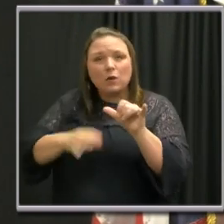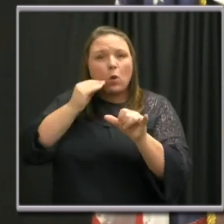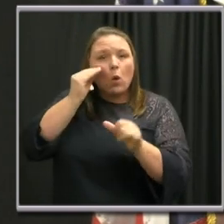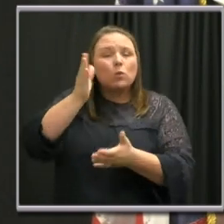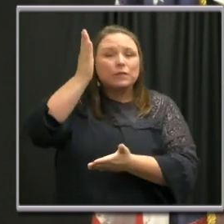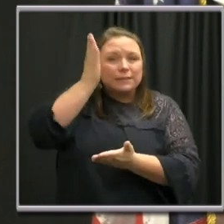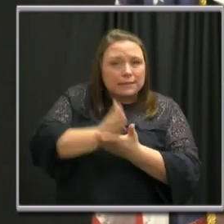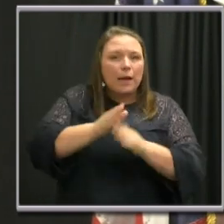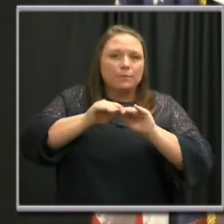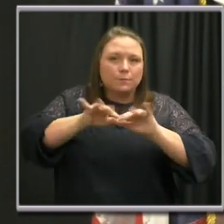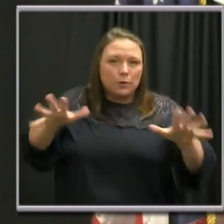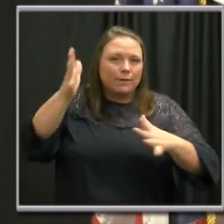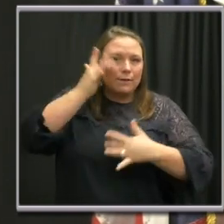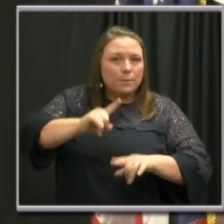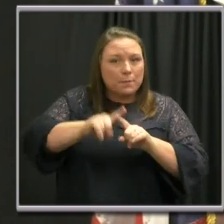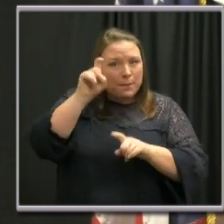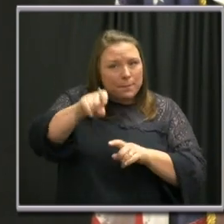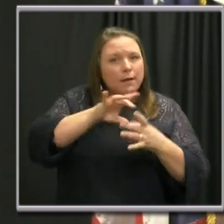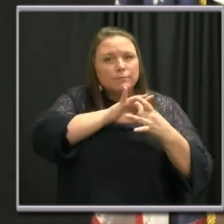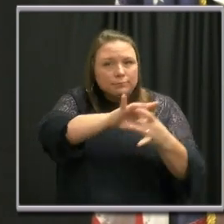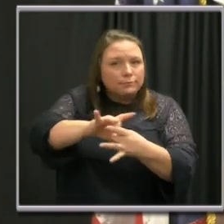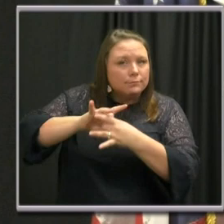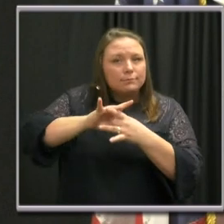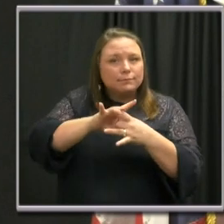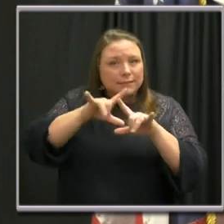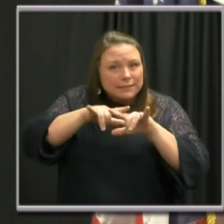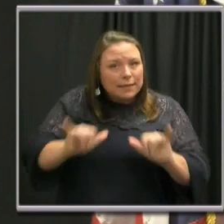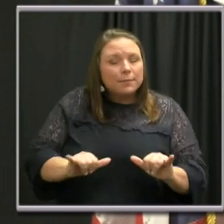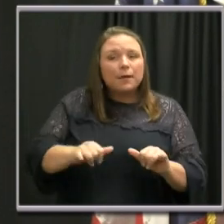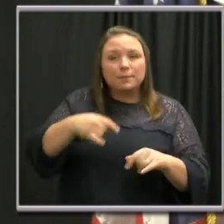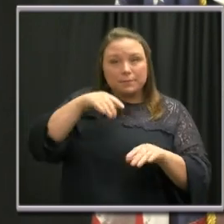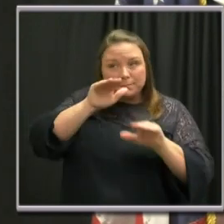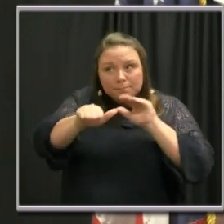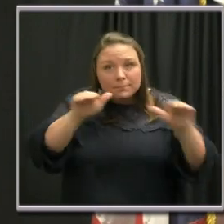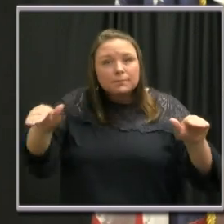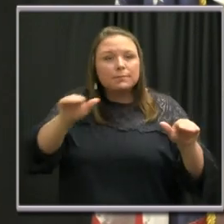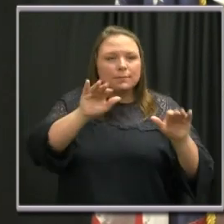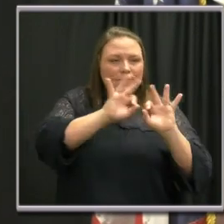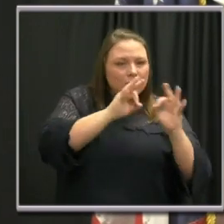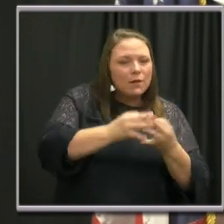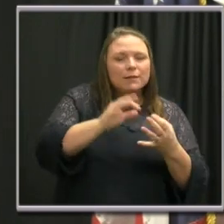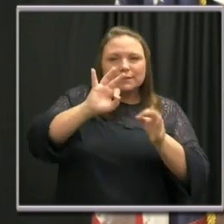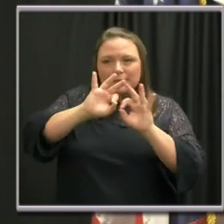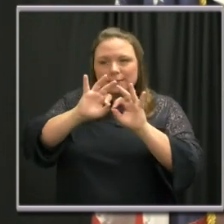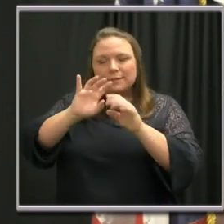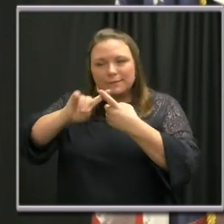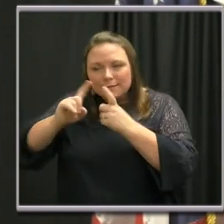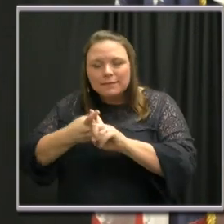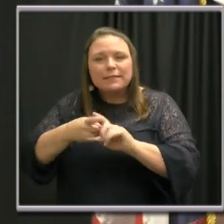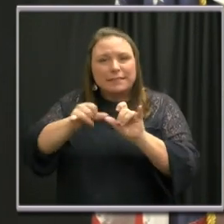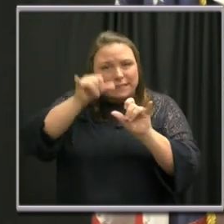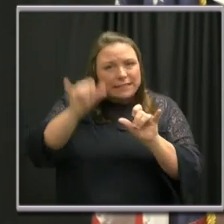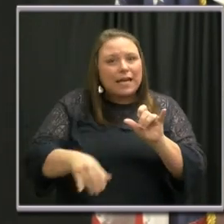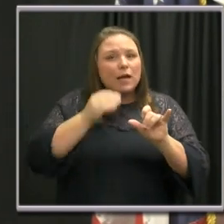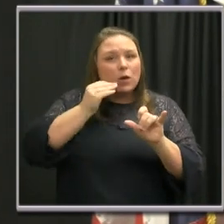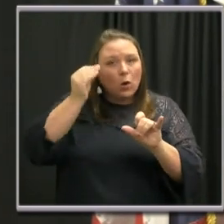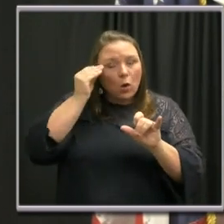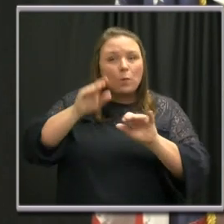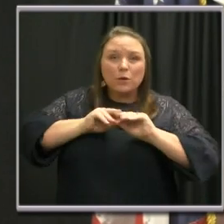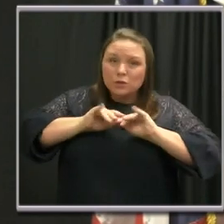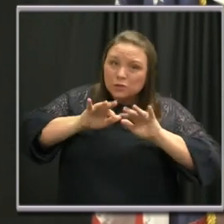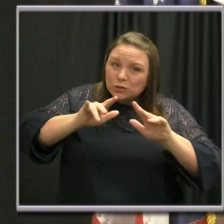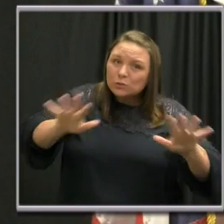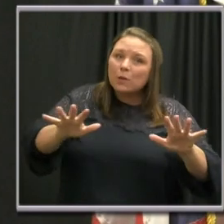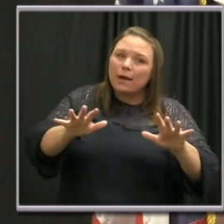virus, but we all must do it together. Tell your friends and family to stay at home. Remember, spread the word,